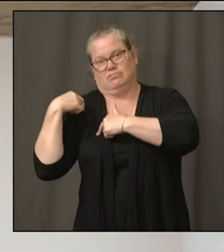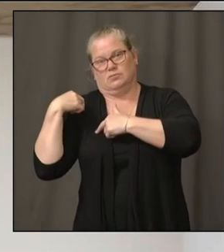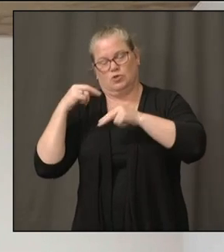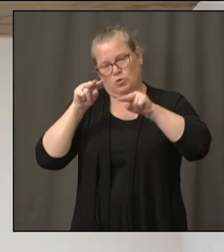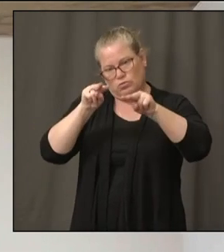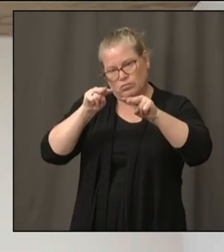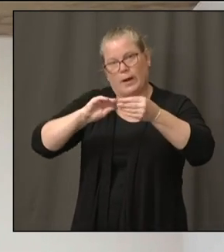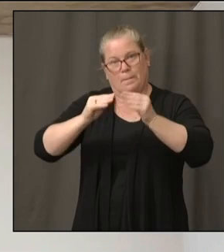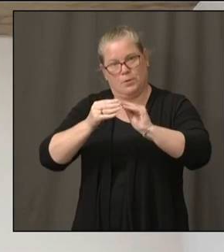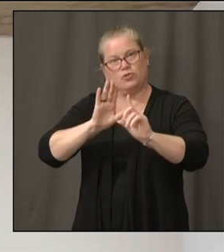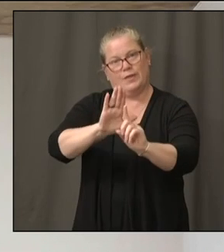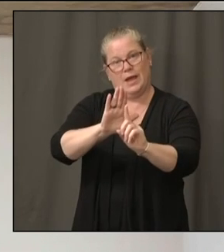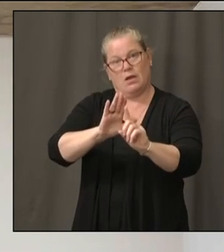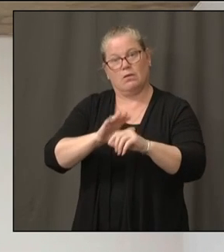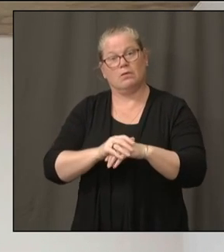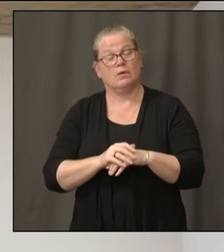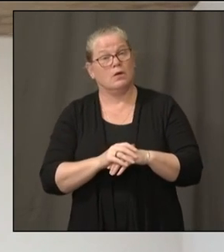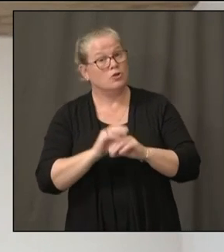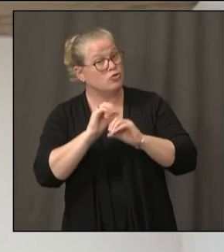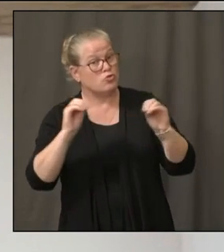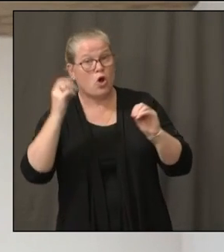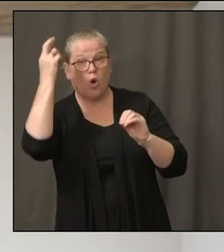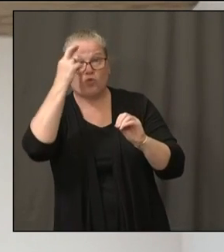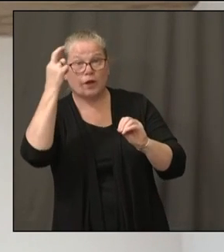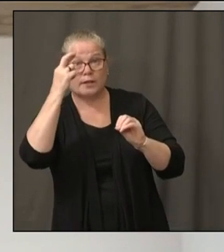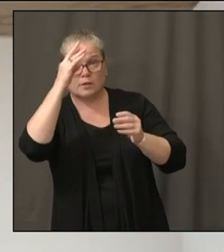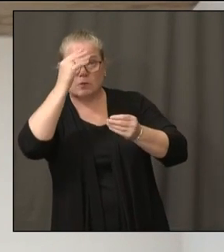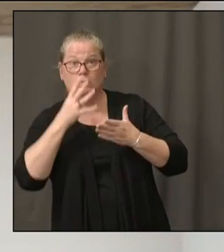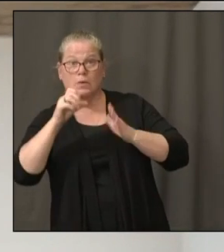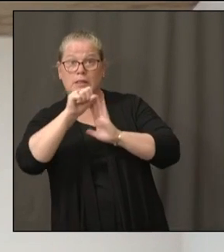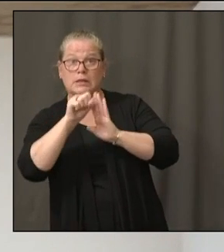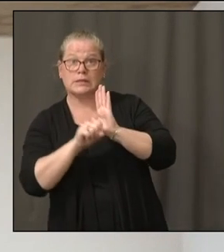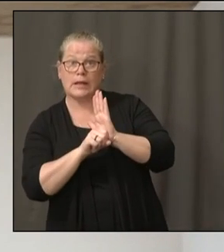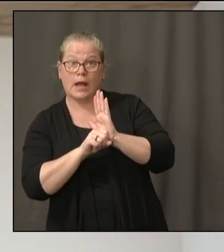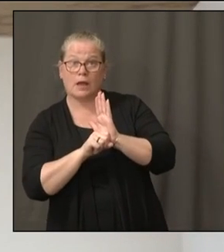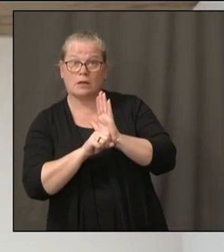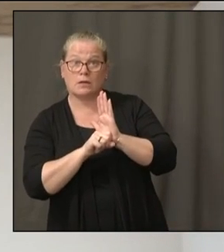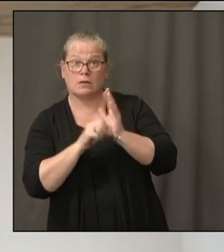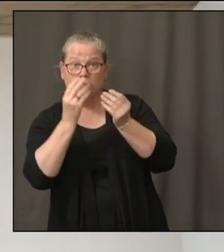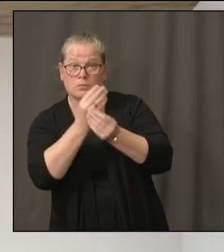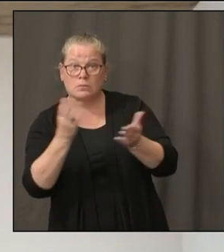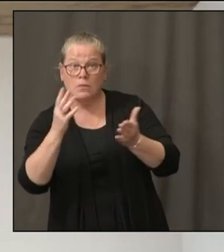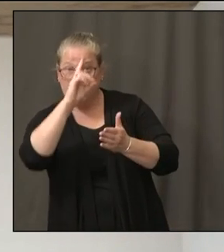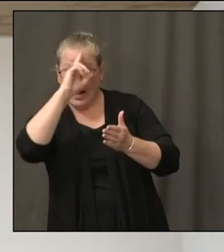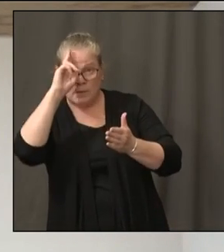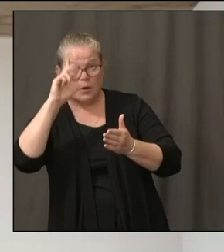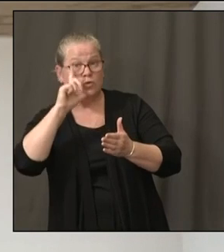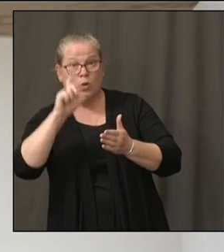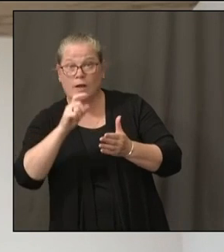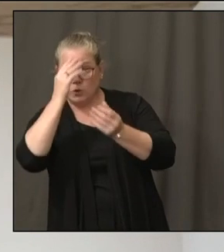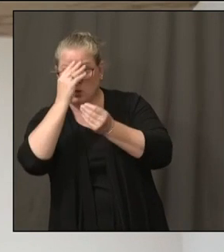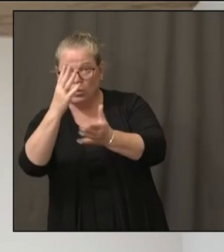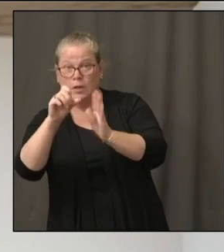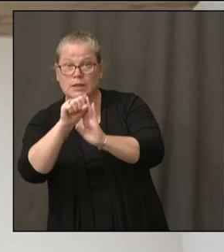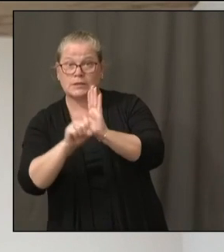We receive reports about positive cases, but we don't necessarily receive information about